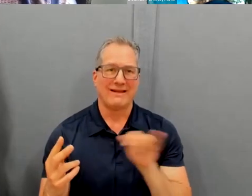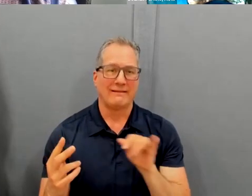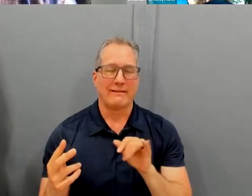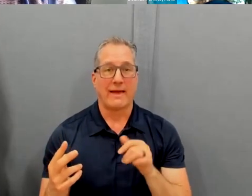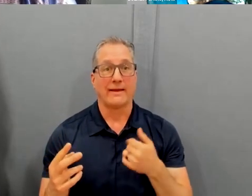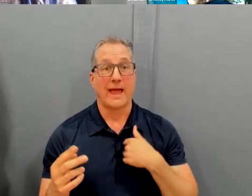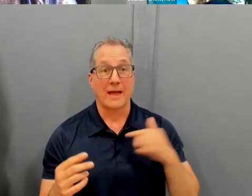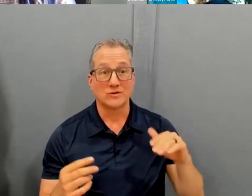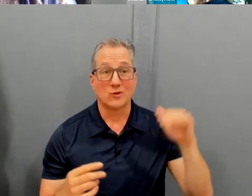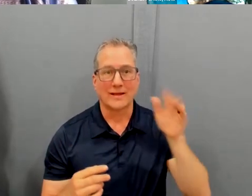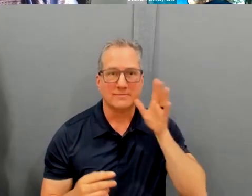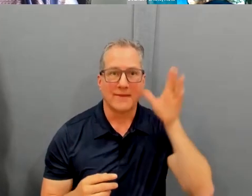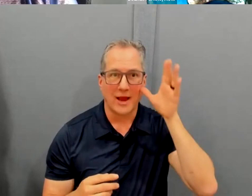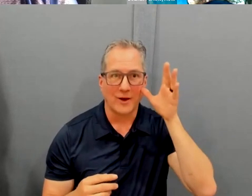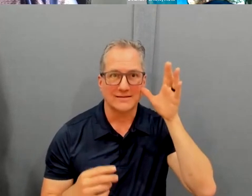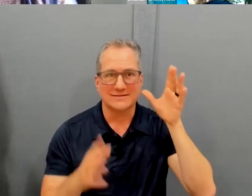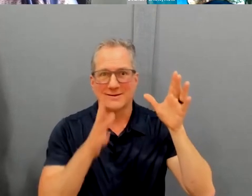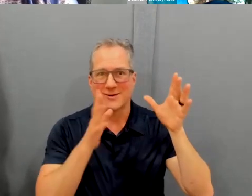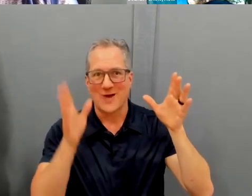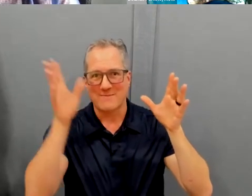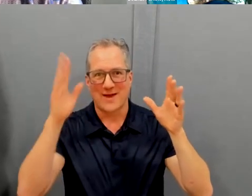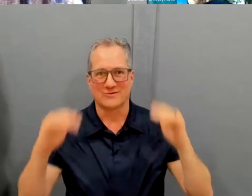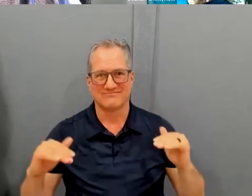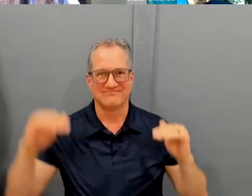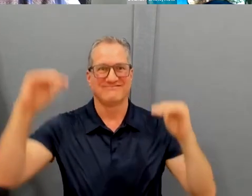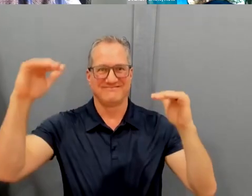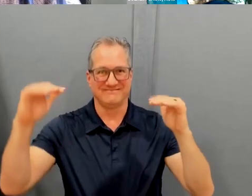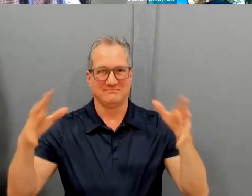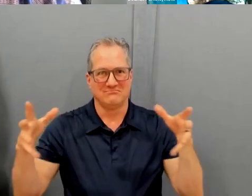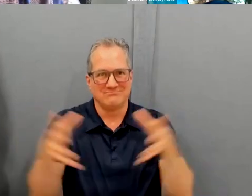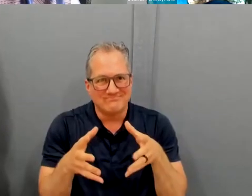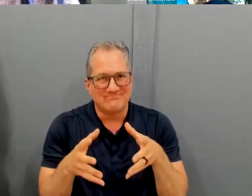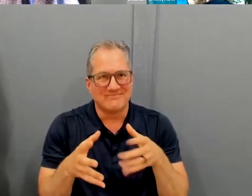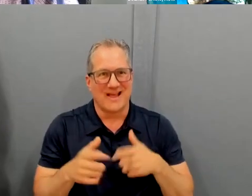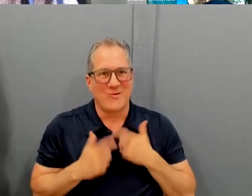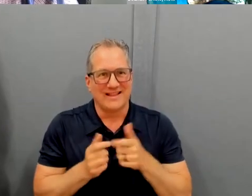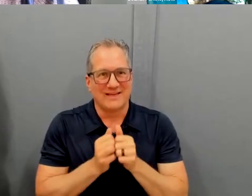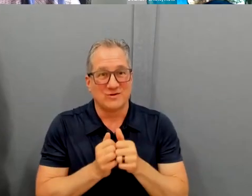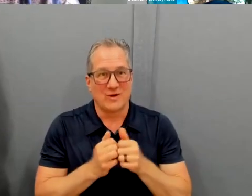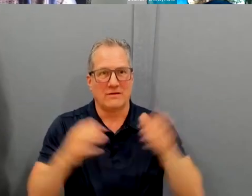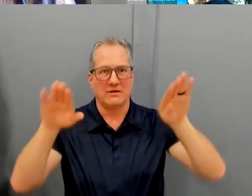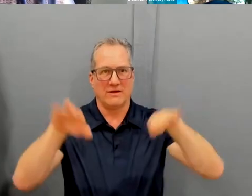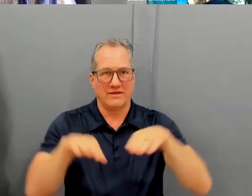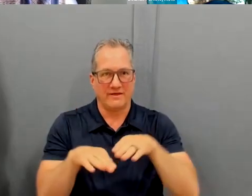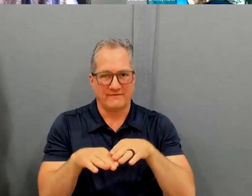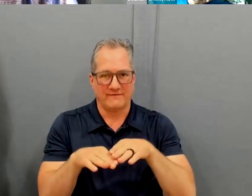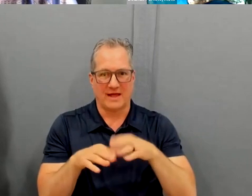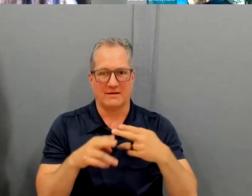by both my parents and my tutu. Right. And we all live close together in a valley called Kuli O'o.